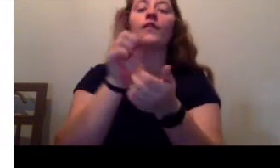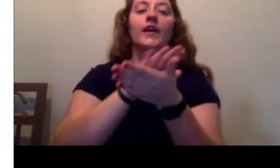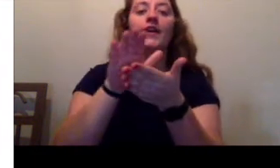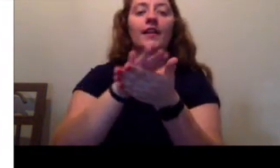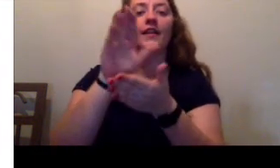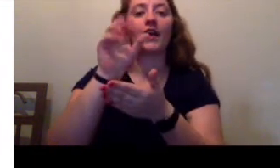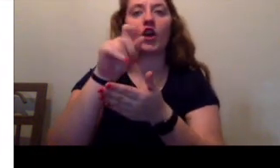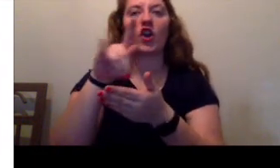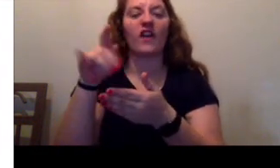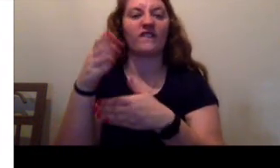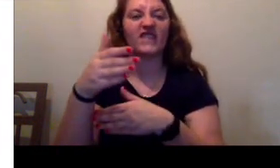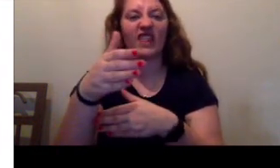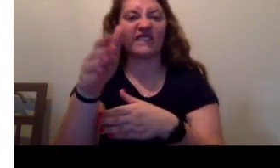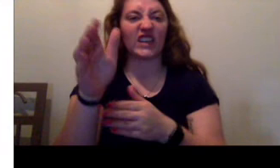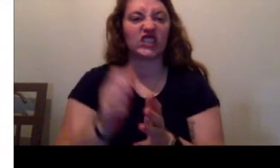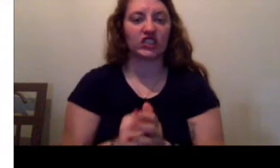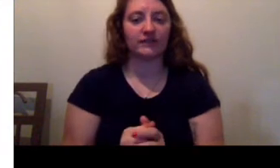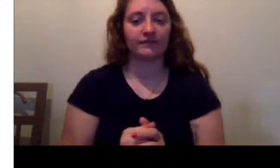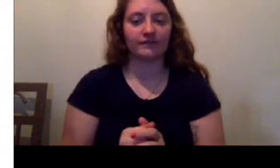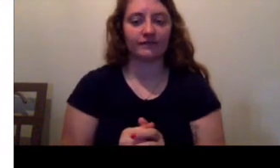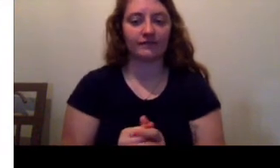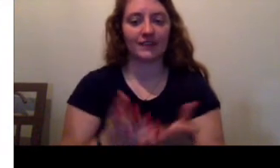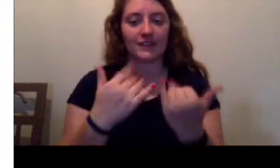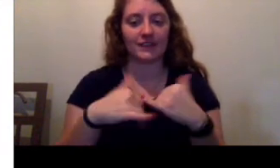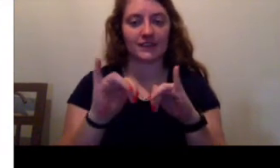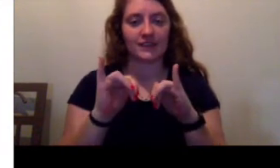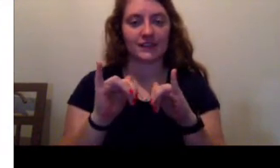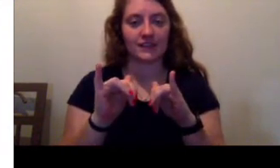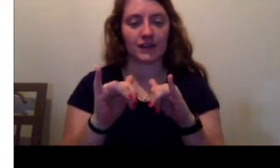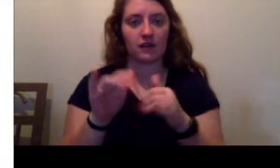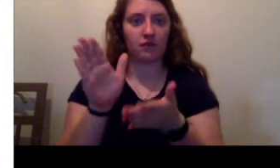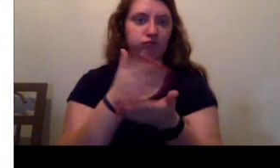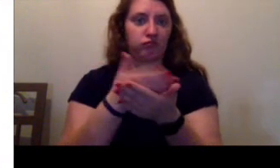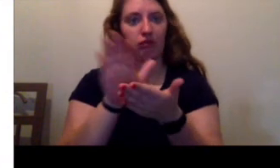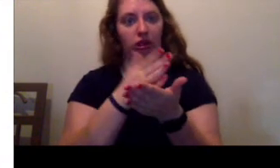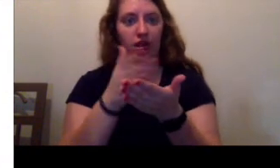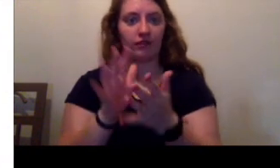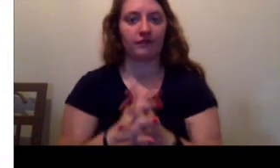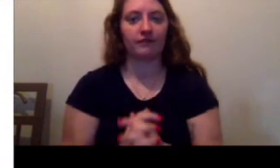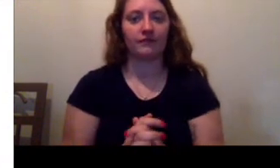day's catch of slippery, shimmering herring still flopping in their containers.